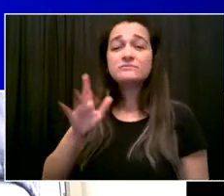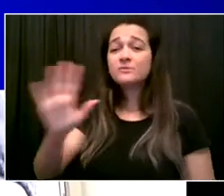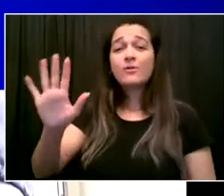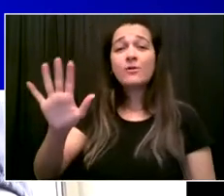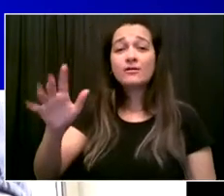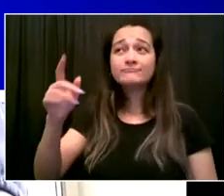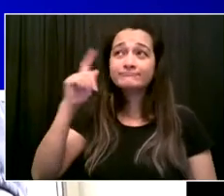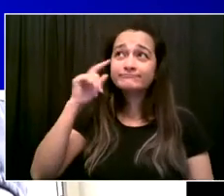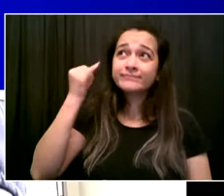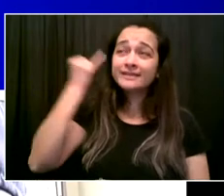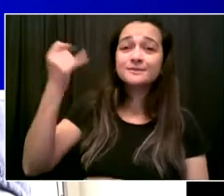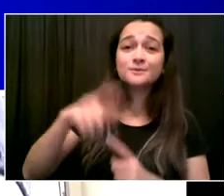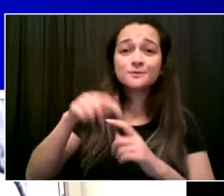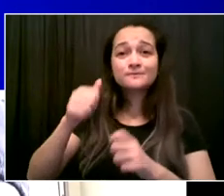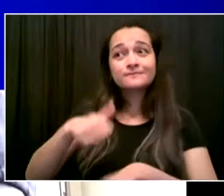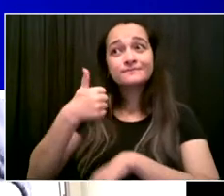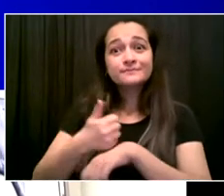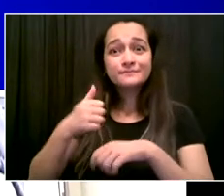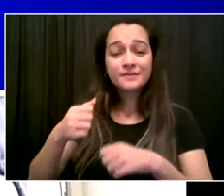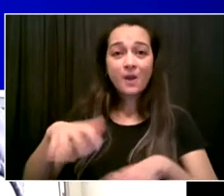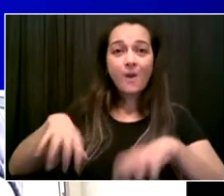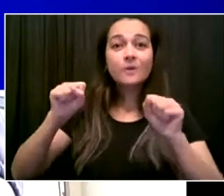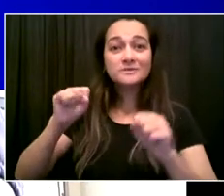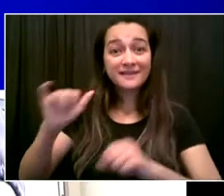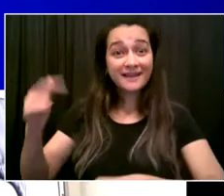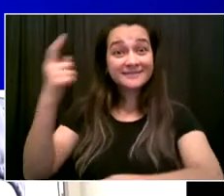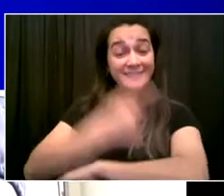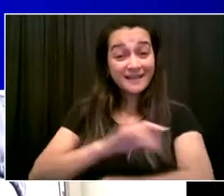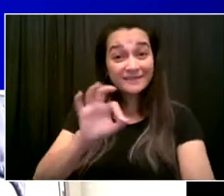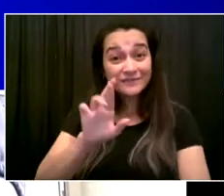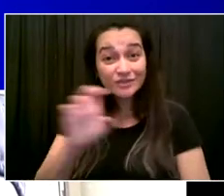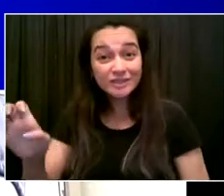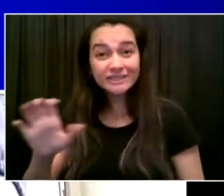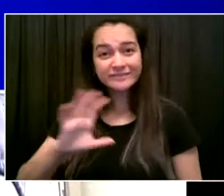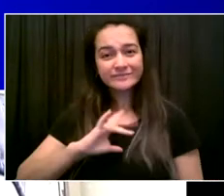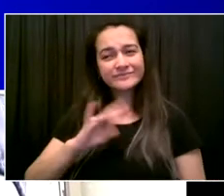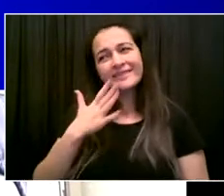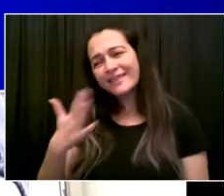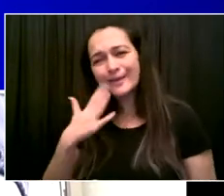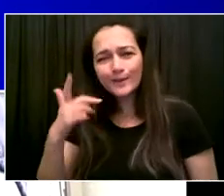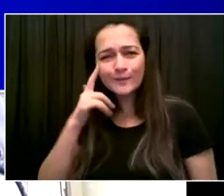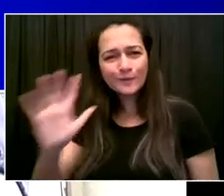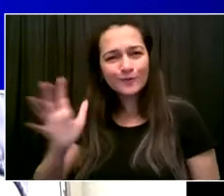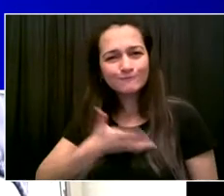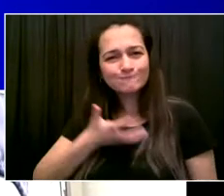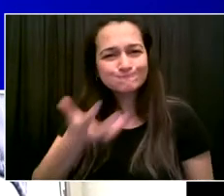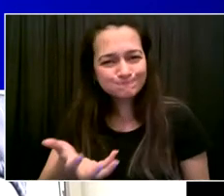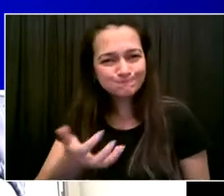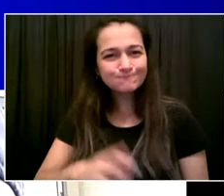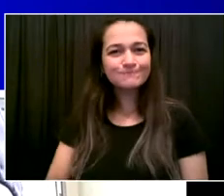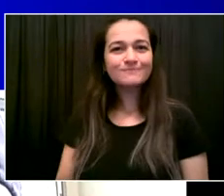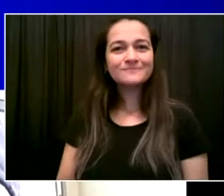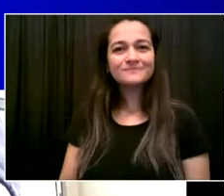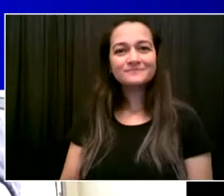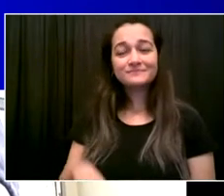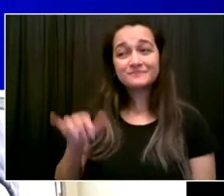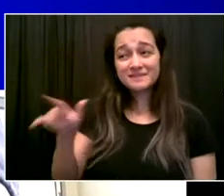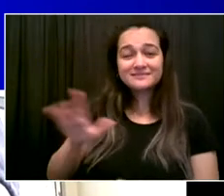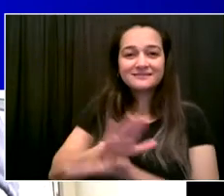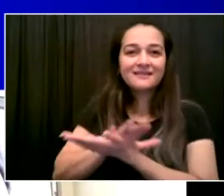are doing amazing things all over this city. I'd love for this city to bring us back. So really want to thank you for doing that and look forward to seeing you there.